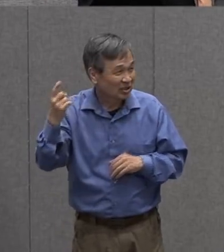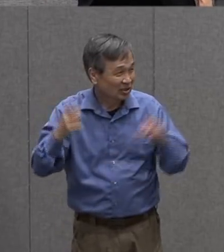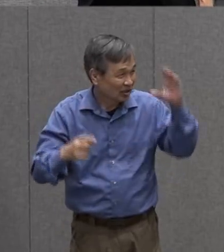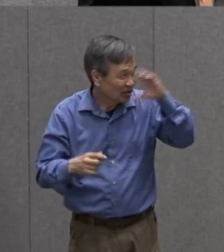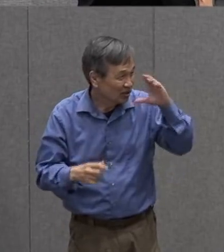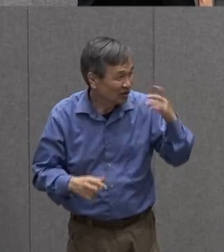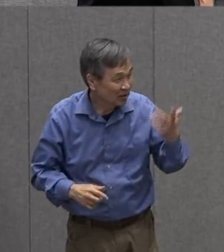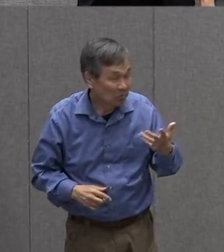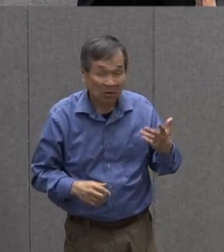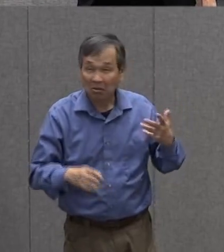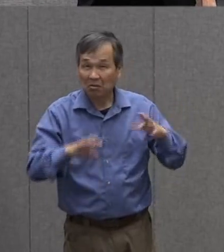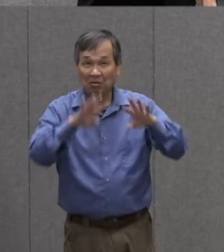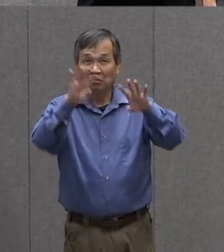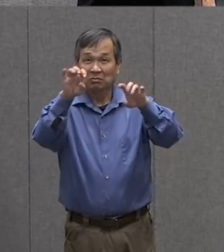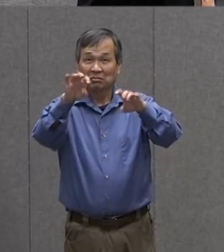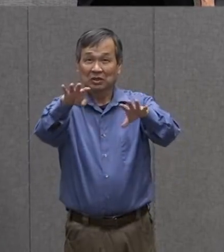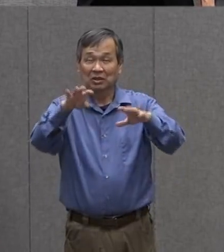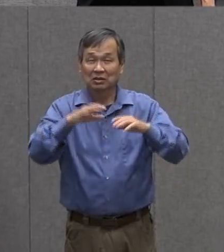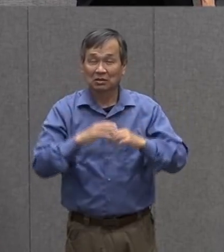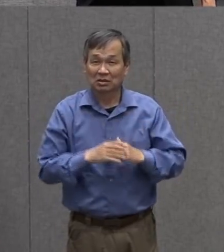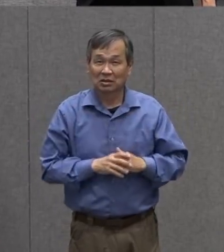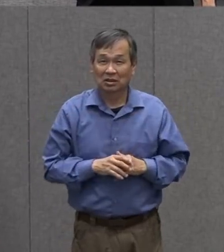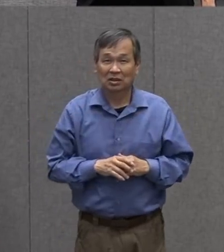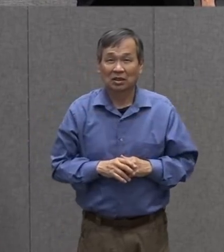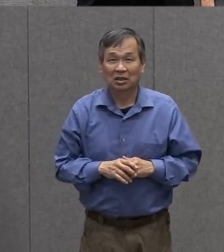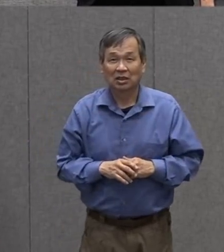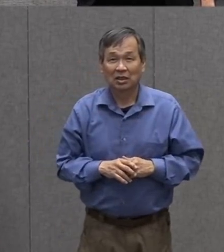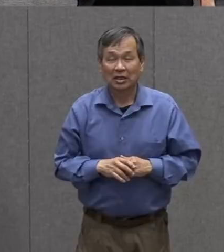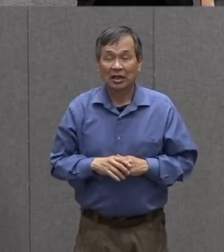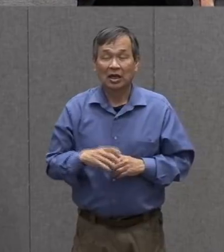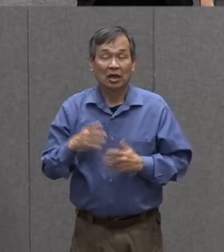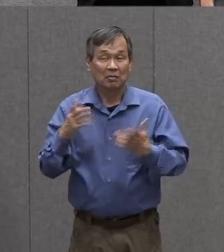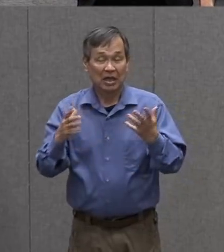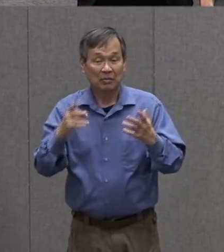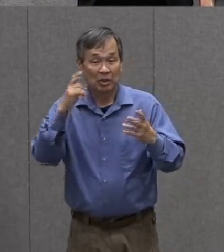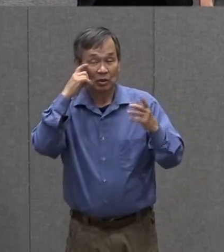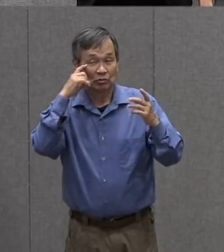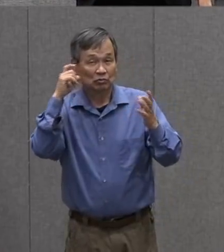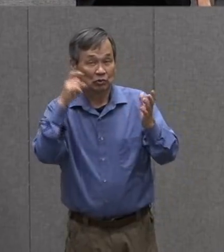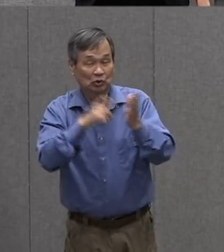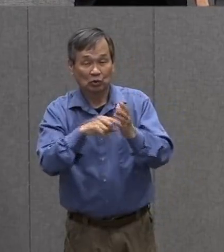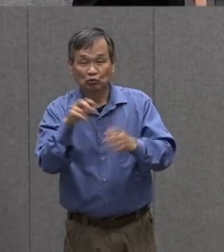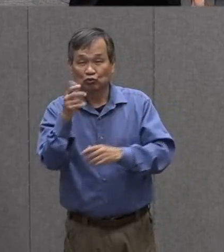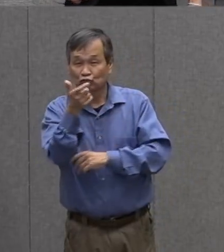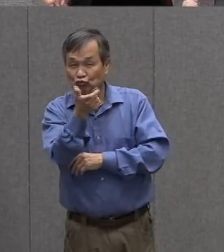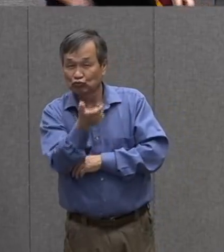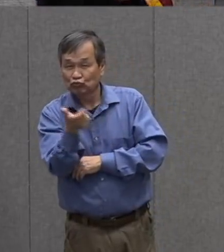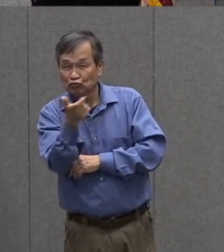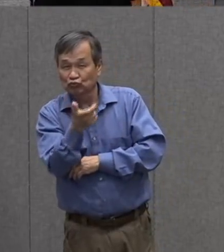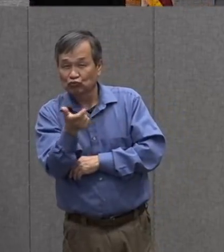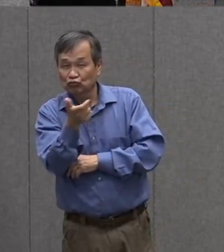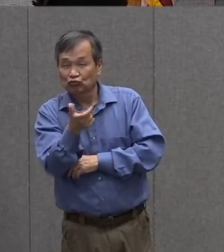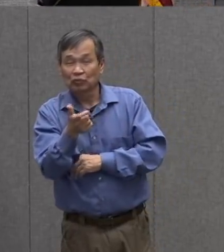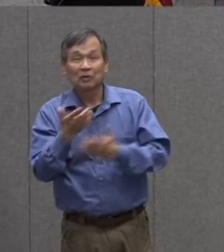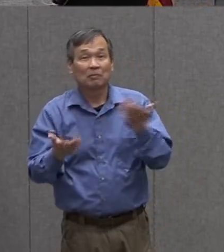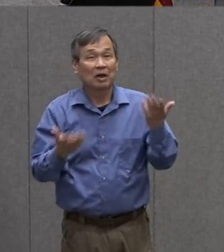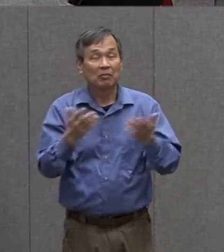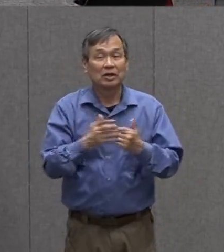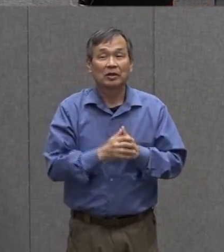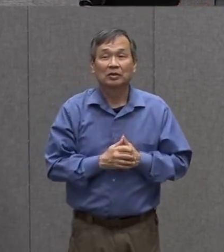don't know. That's a good question. Maybe they're doing some observation. Maybe they're doing some observation.